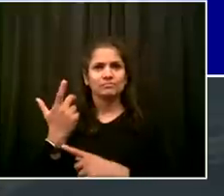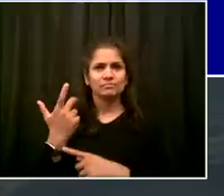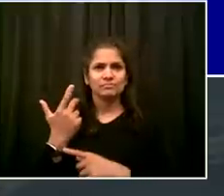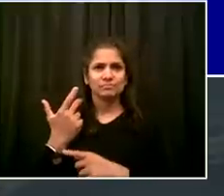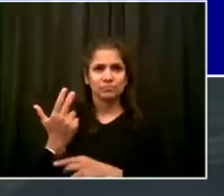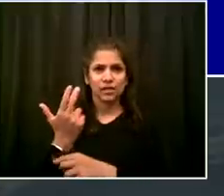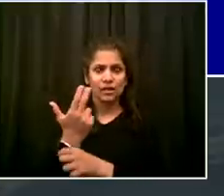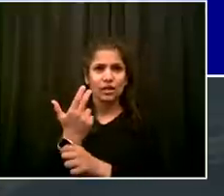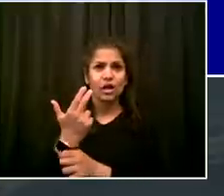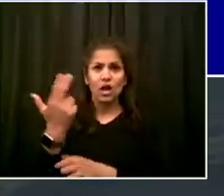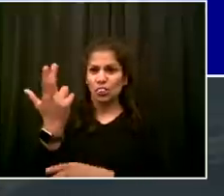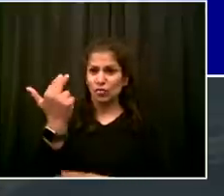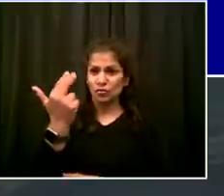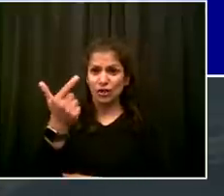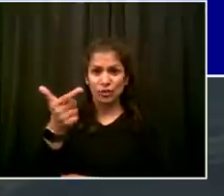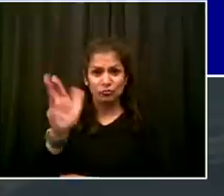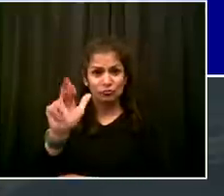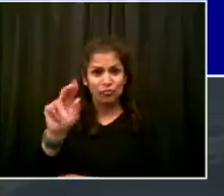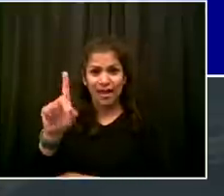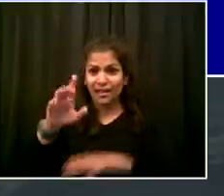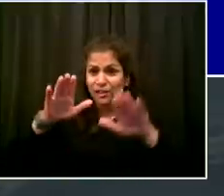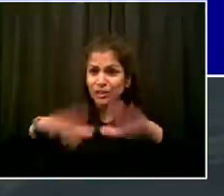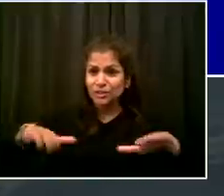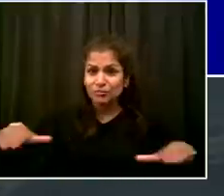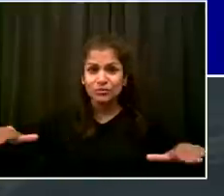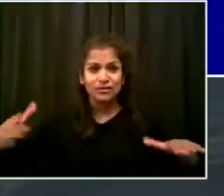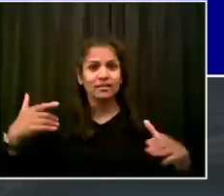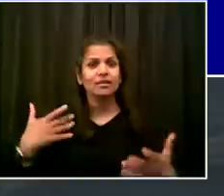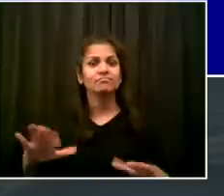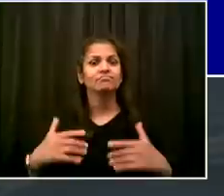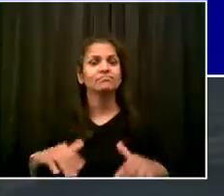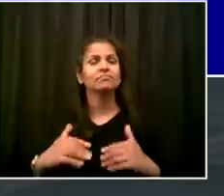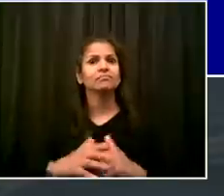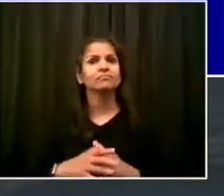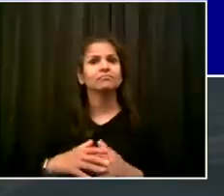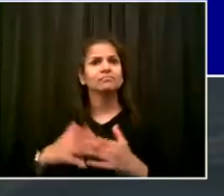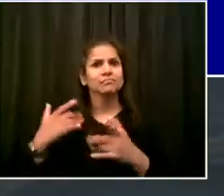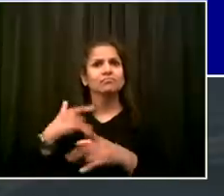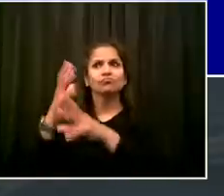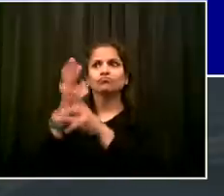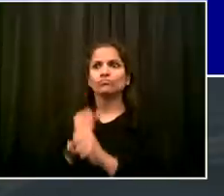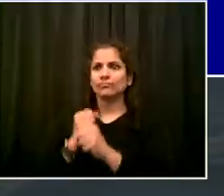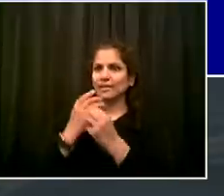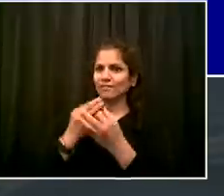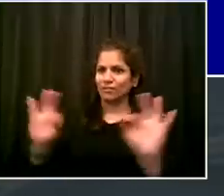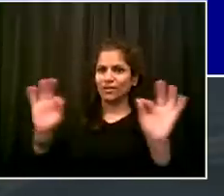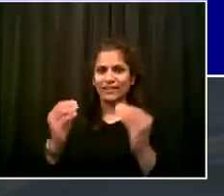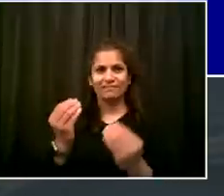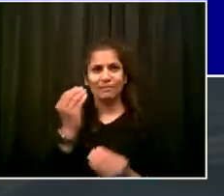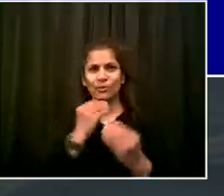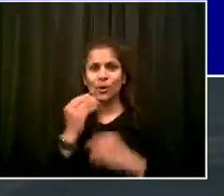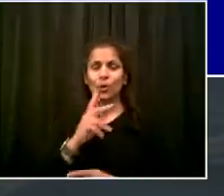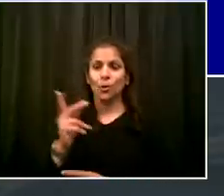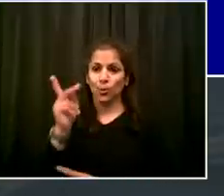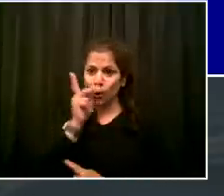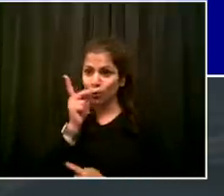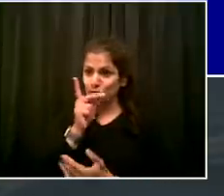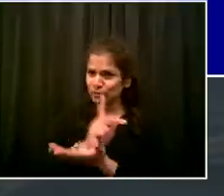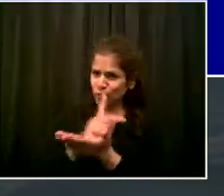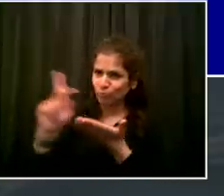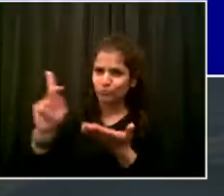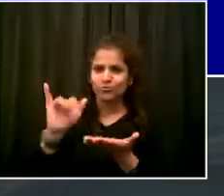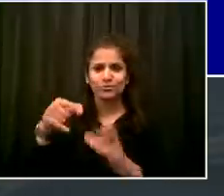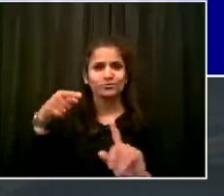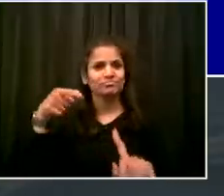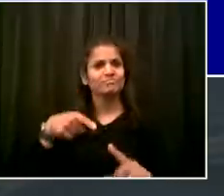our food program. And in the letter she sent, there is a poem of gratitude I want to share it with you for